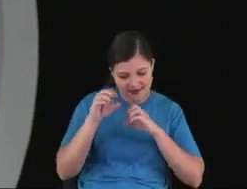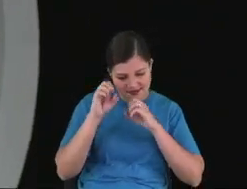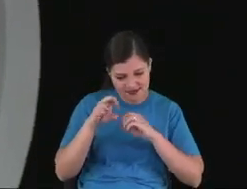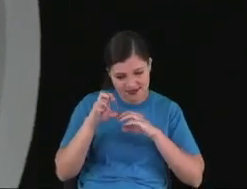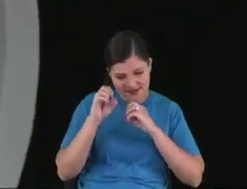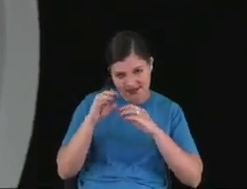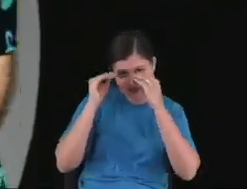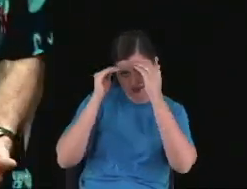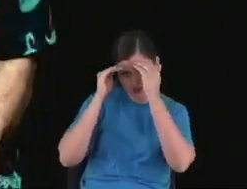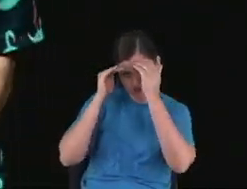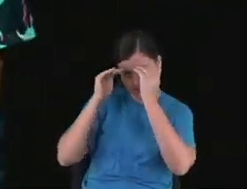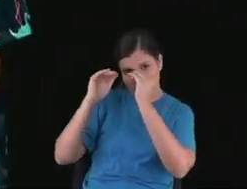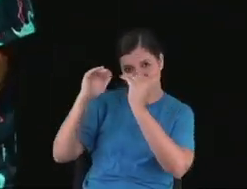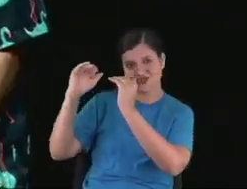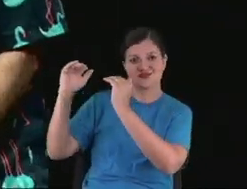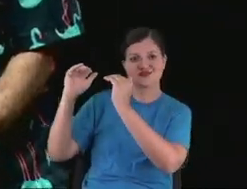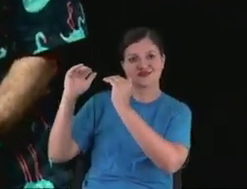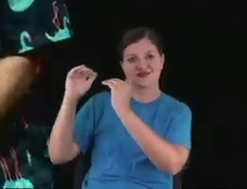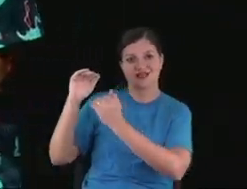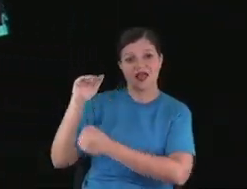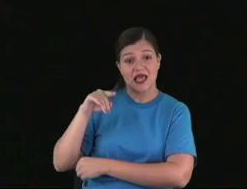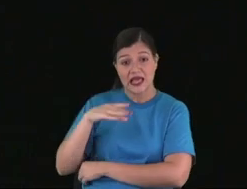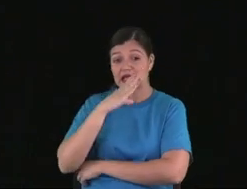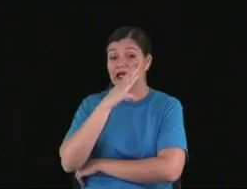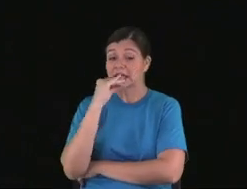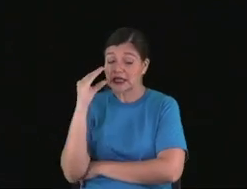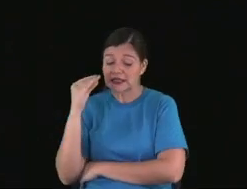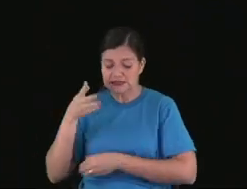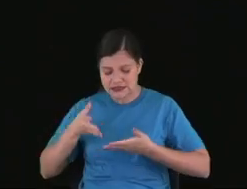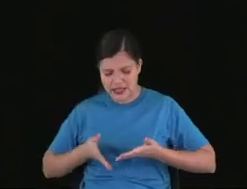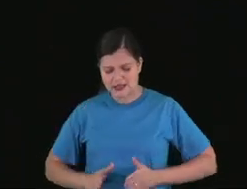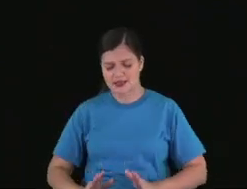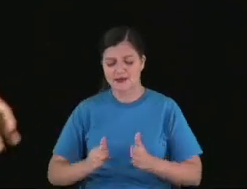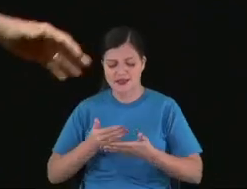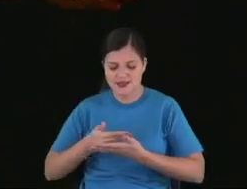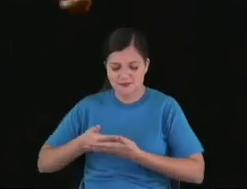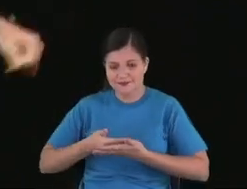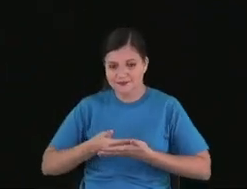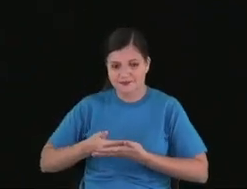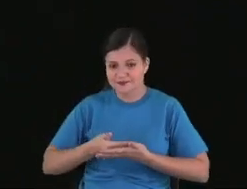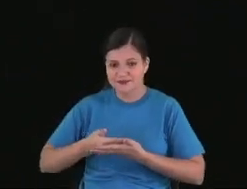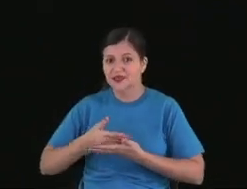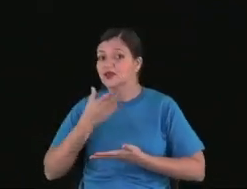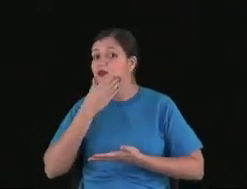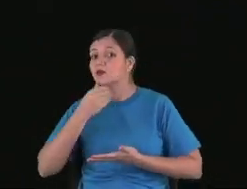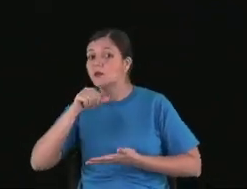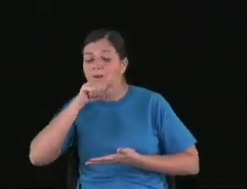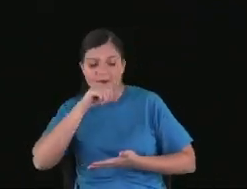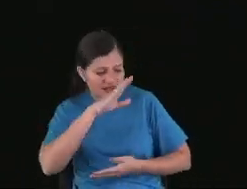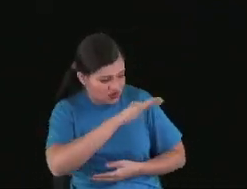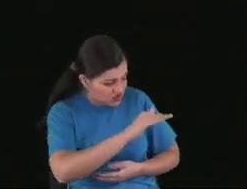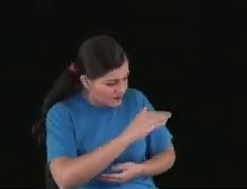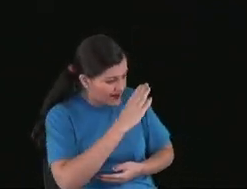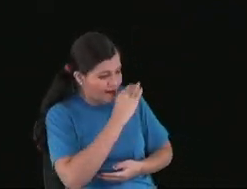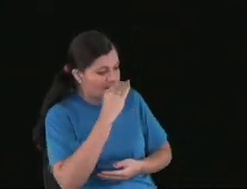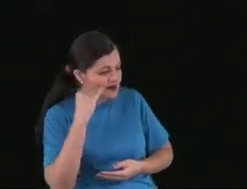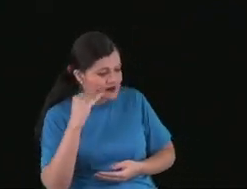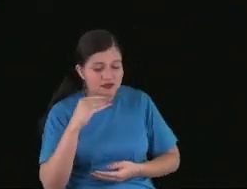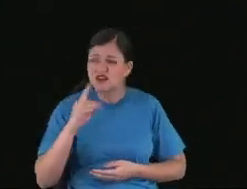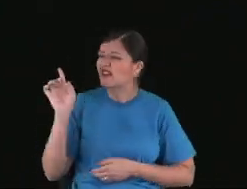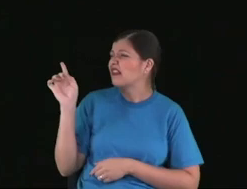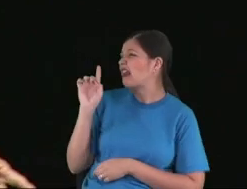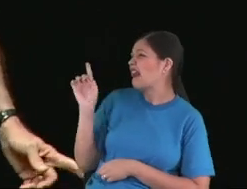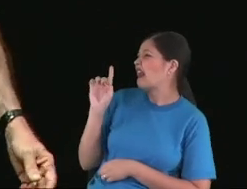God wants the father and the mother to teach the kids. When the kids are small, hey, come here. No, I don't want you.